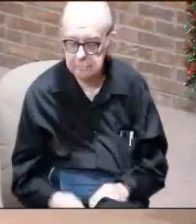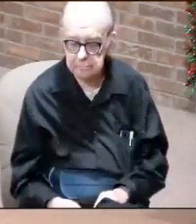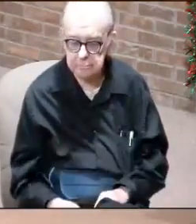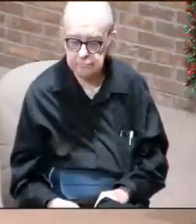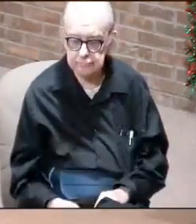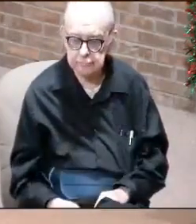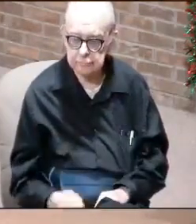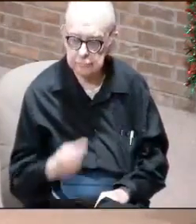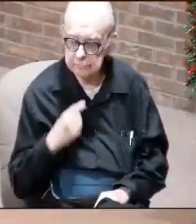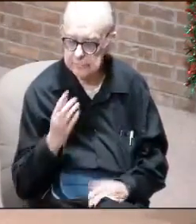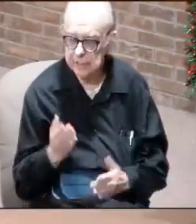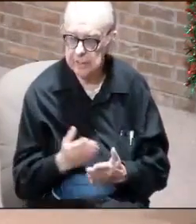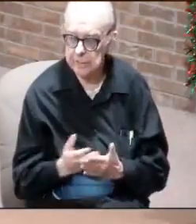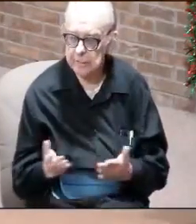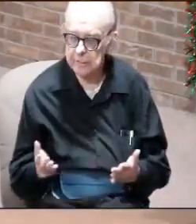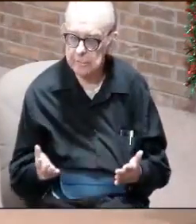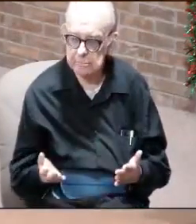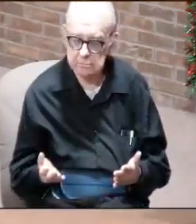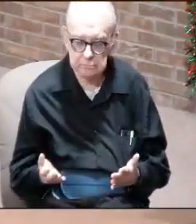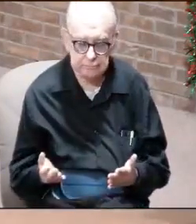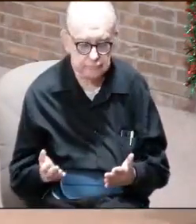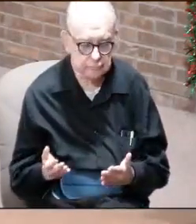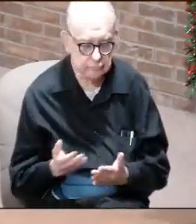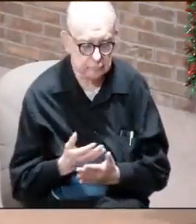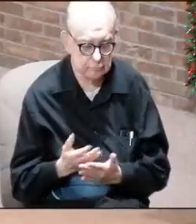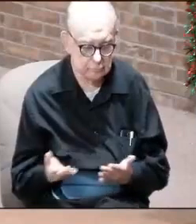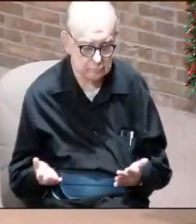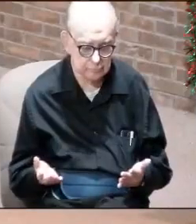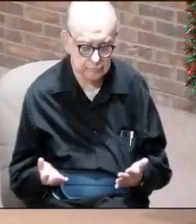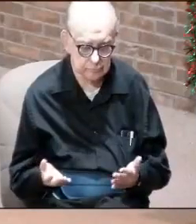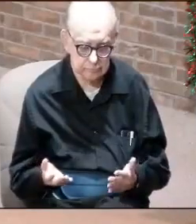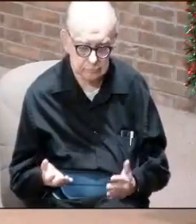And may I say this to you all? Everything will be